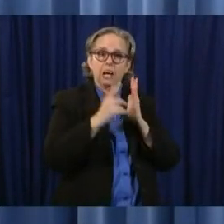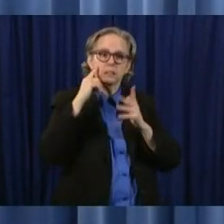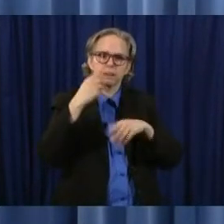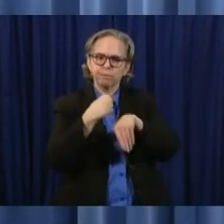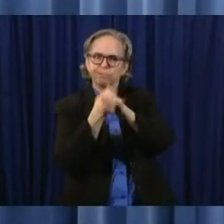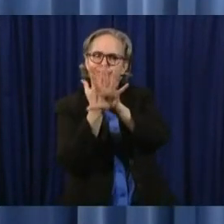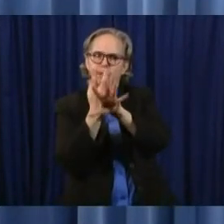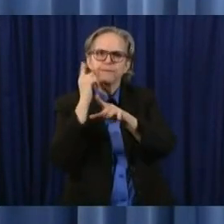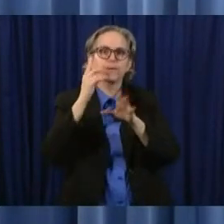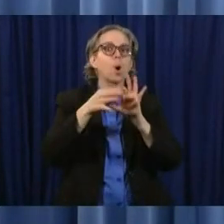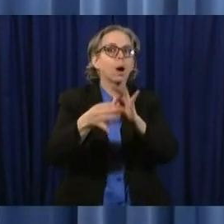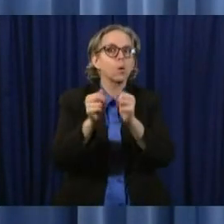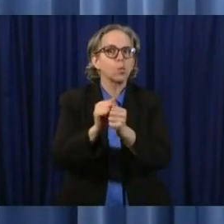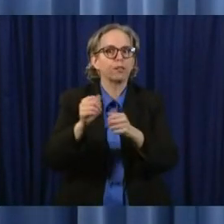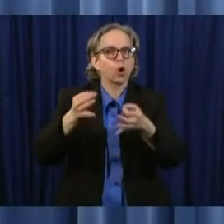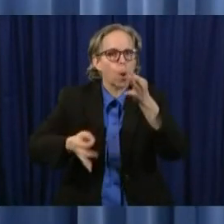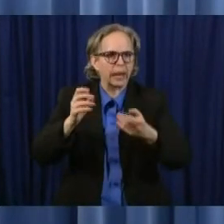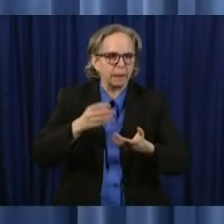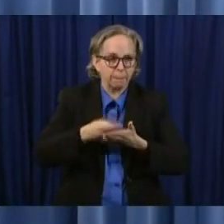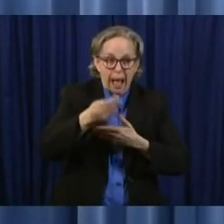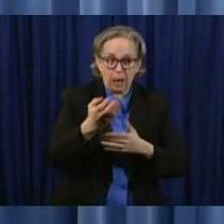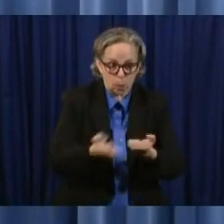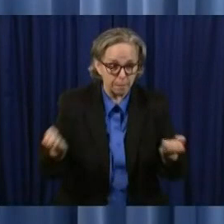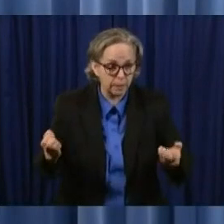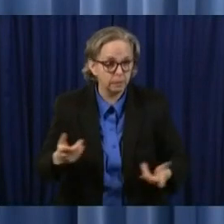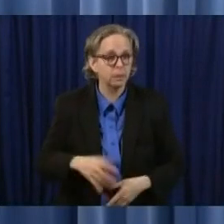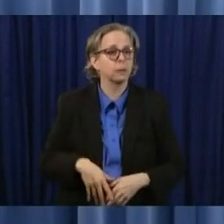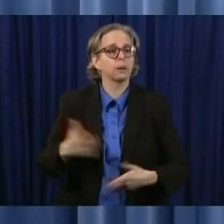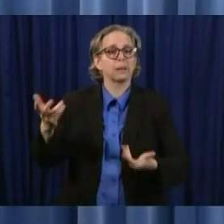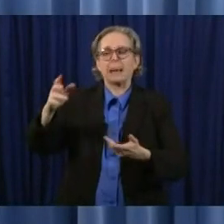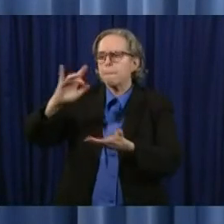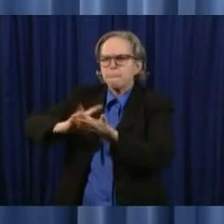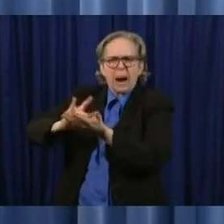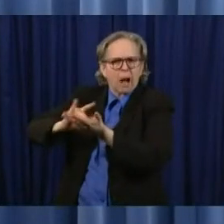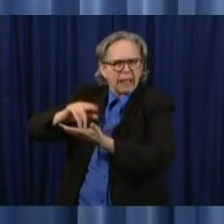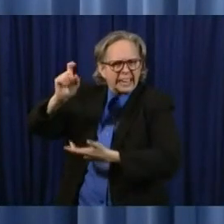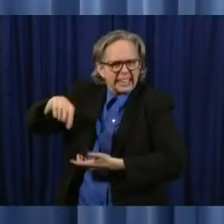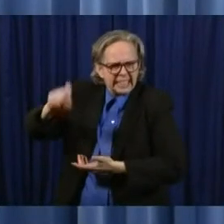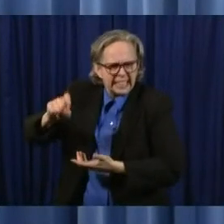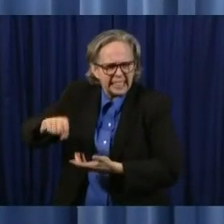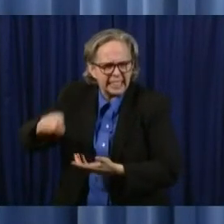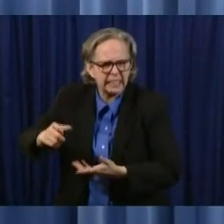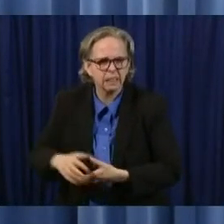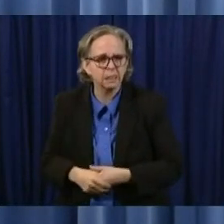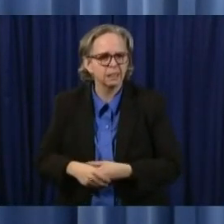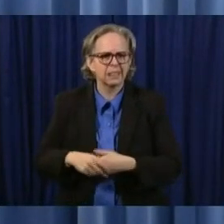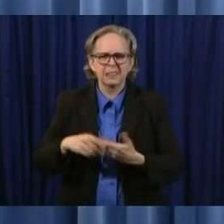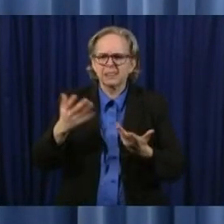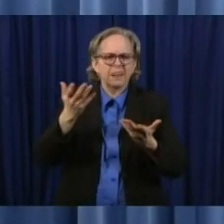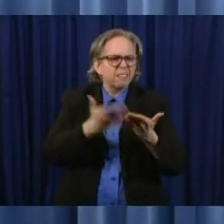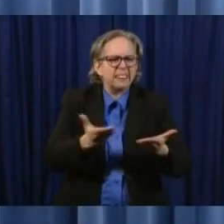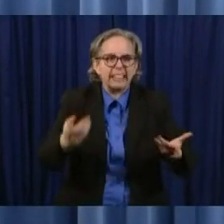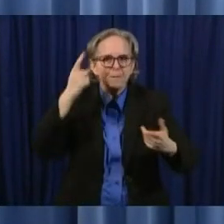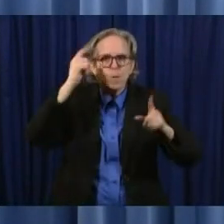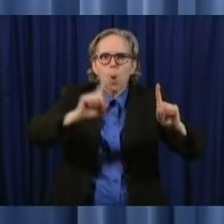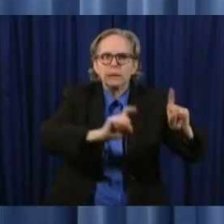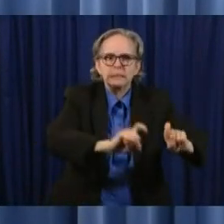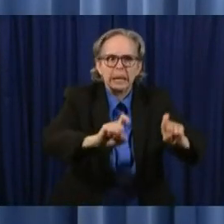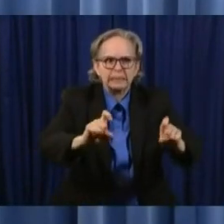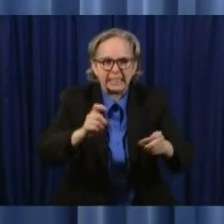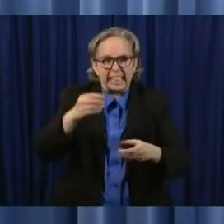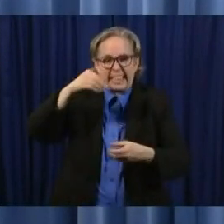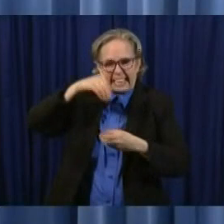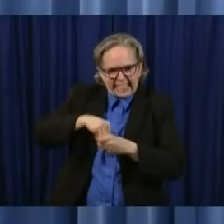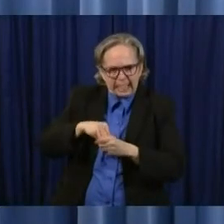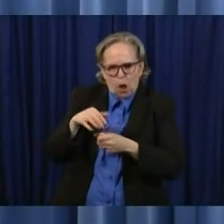inmate medical needs and supplies for COVID-19 monitoring and testing in our local jails and these are just some of the